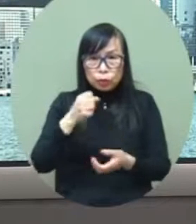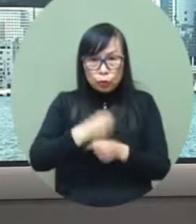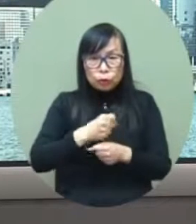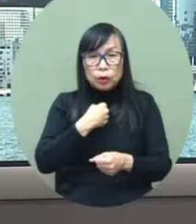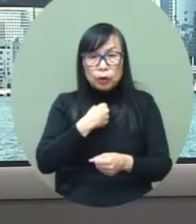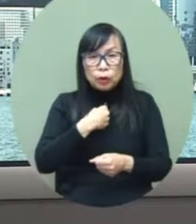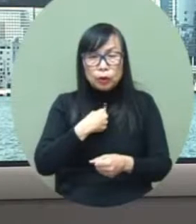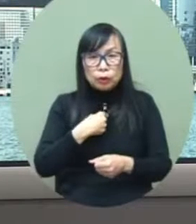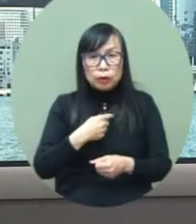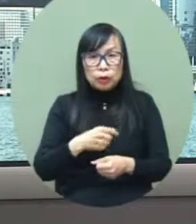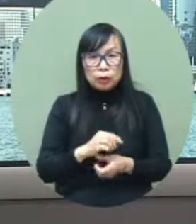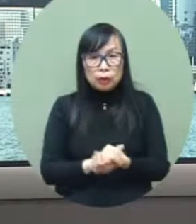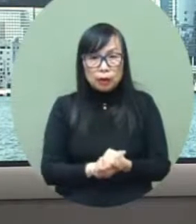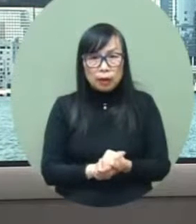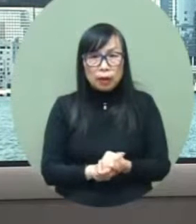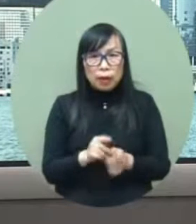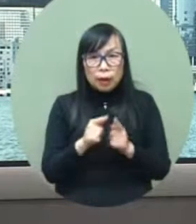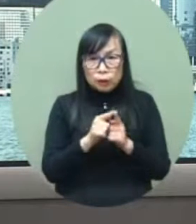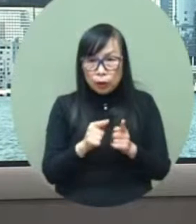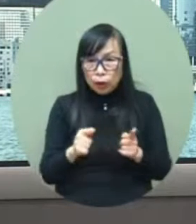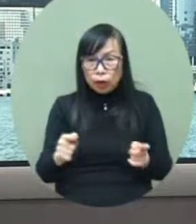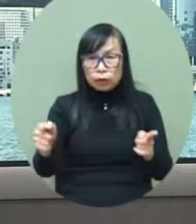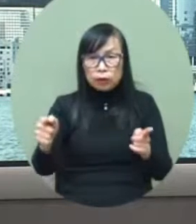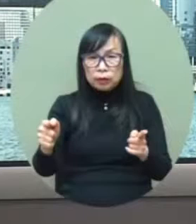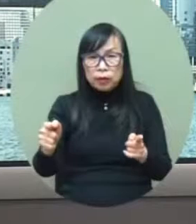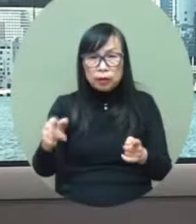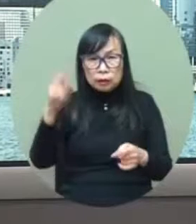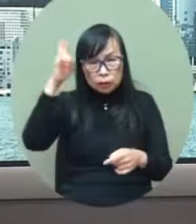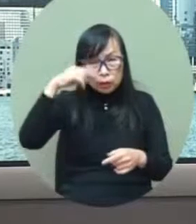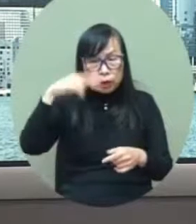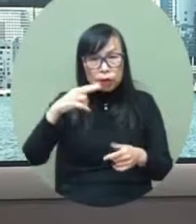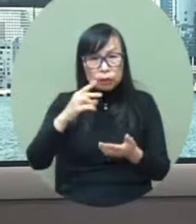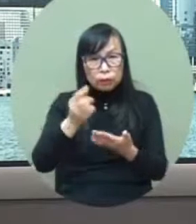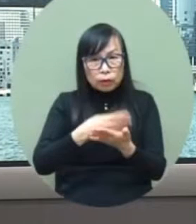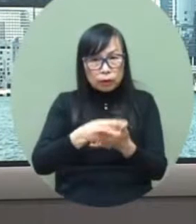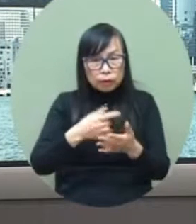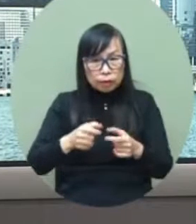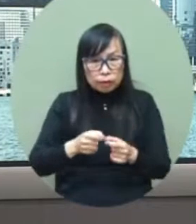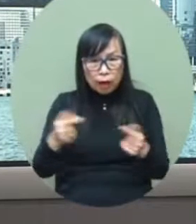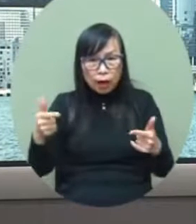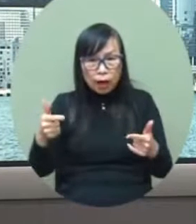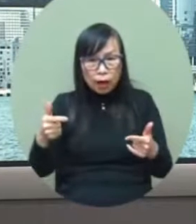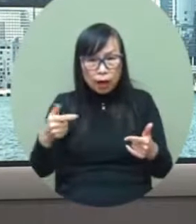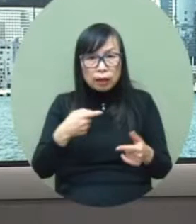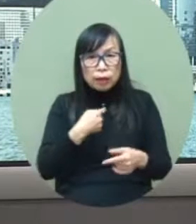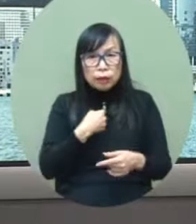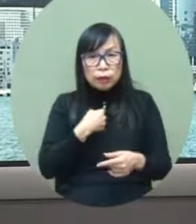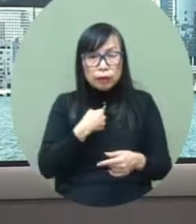arrive at the decision we also have to